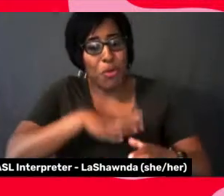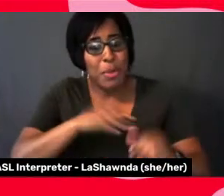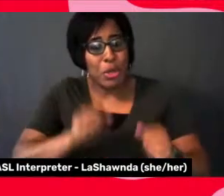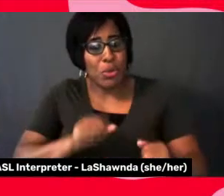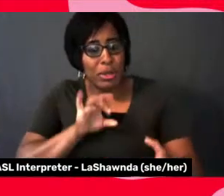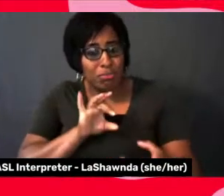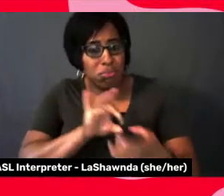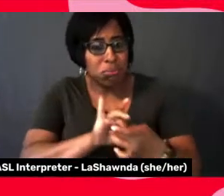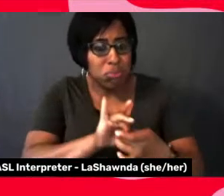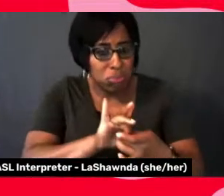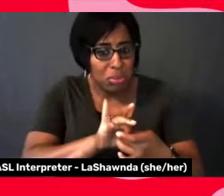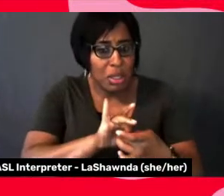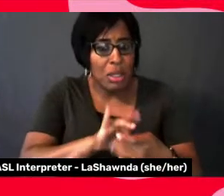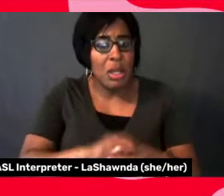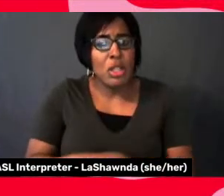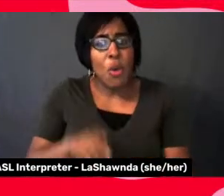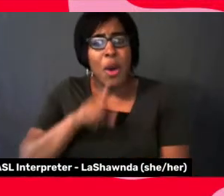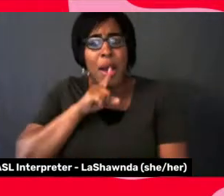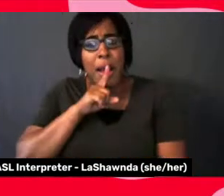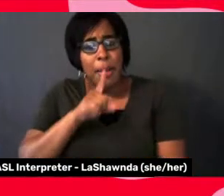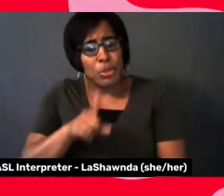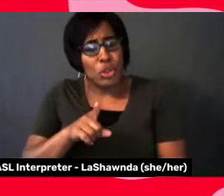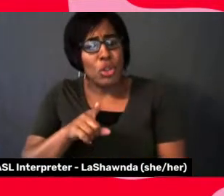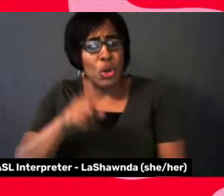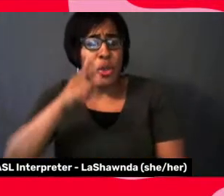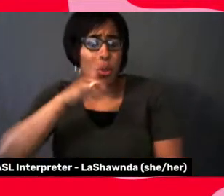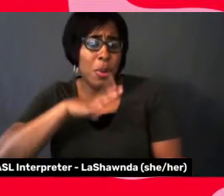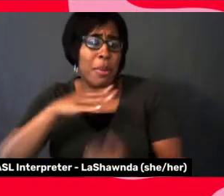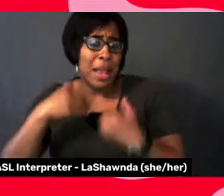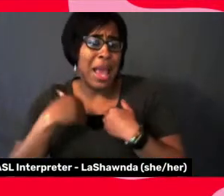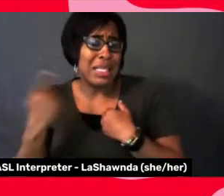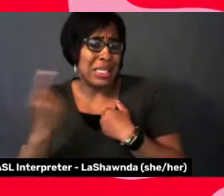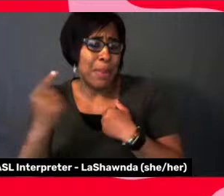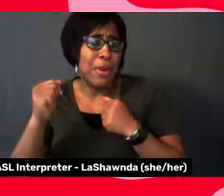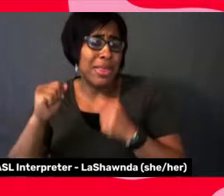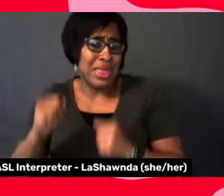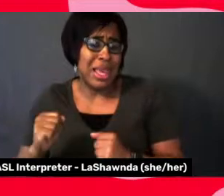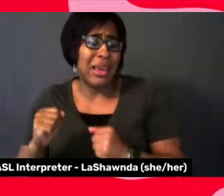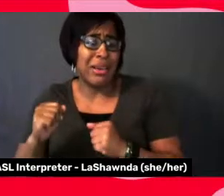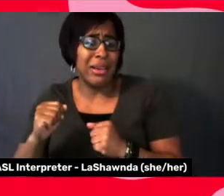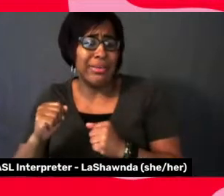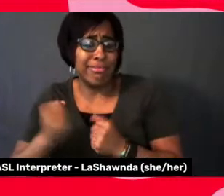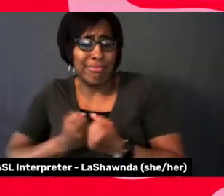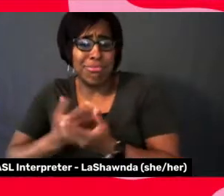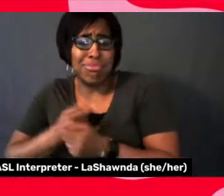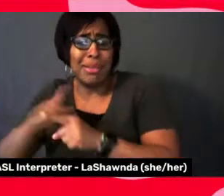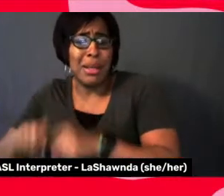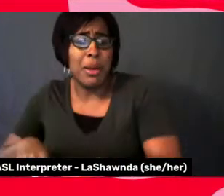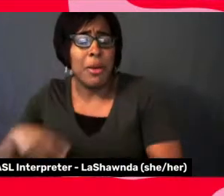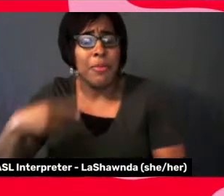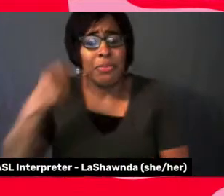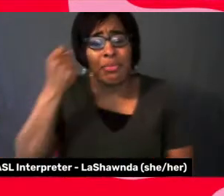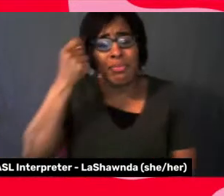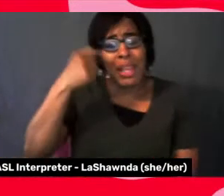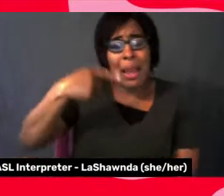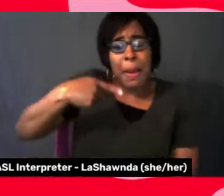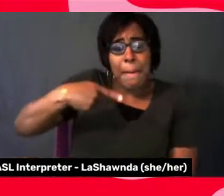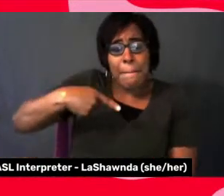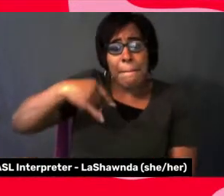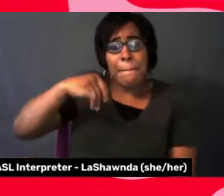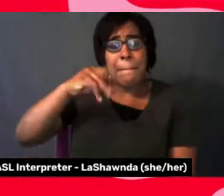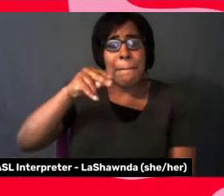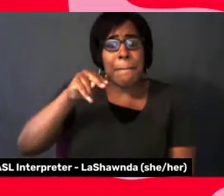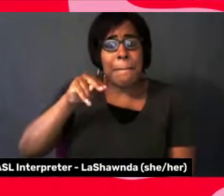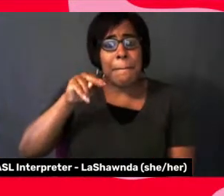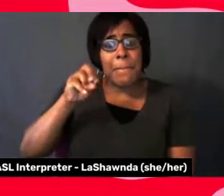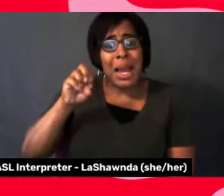sure these women had someone like that, but the pioneers are always lonely. And that's the other piece you have to kind of accept